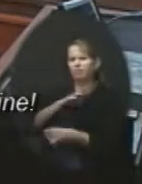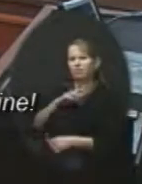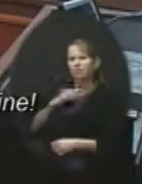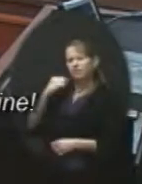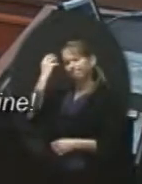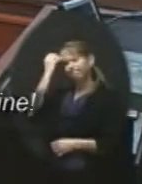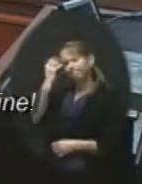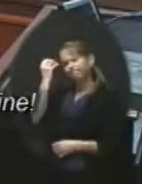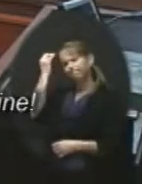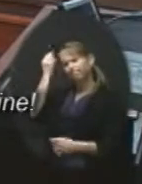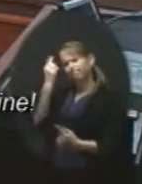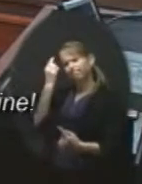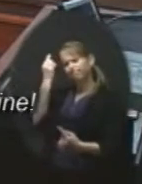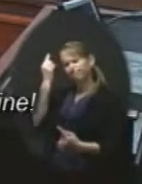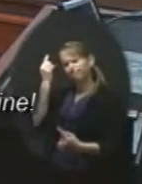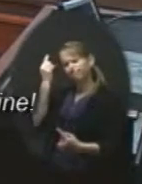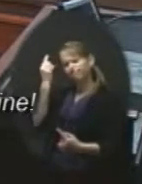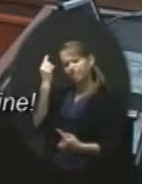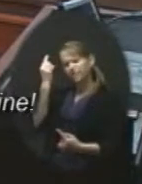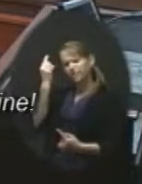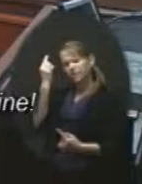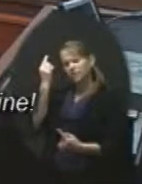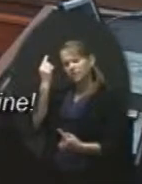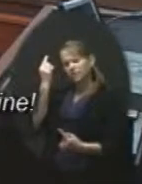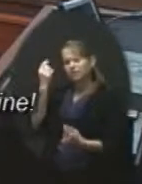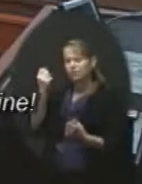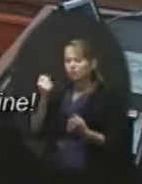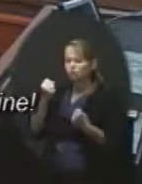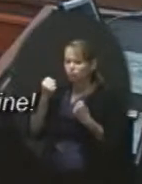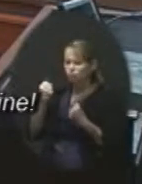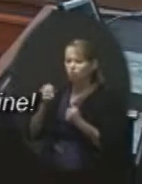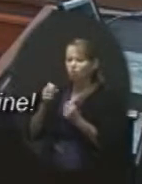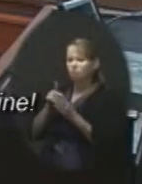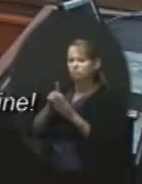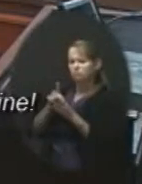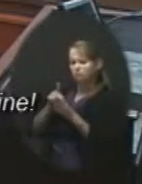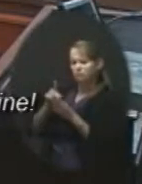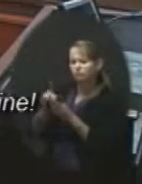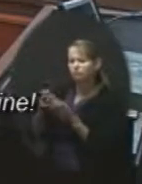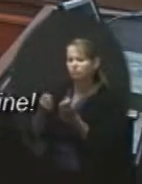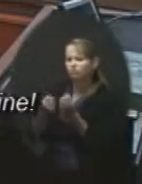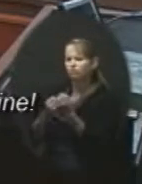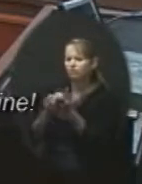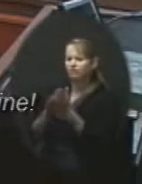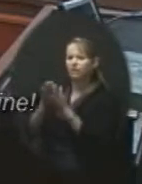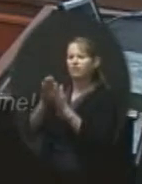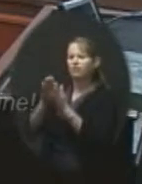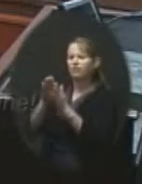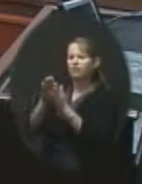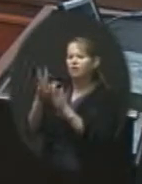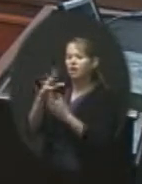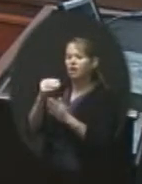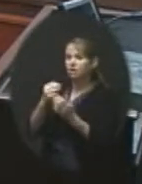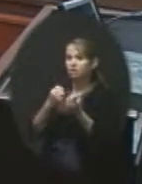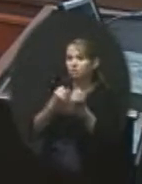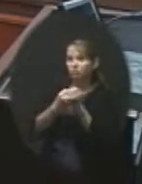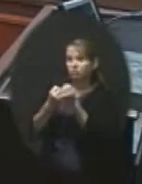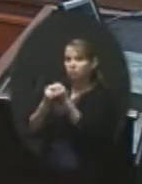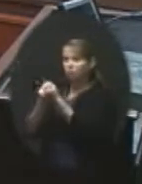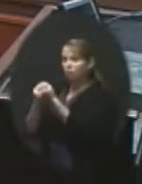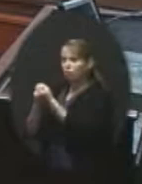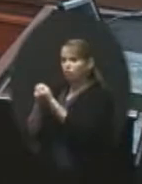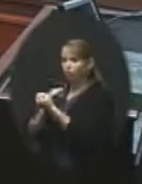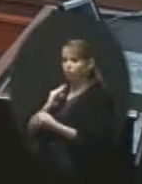the strong professional development and the strong supports that we have for teachers in our